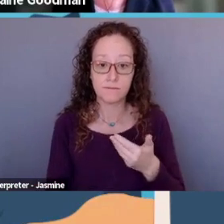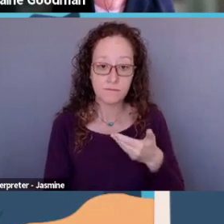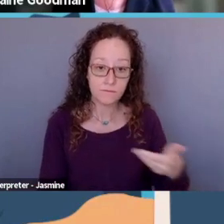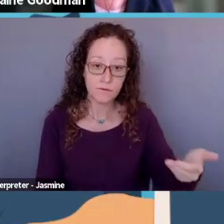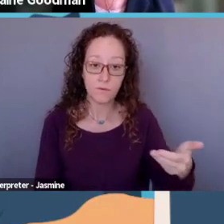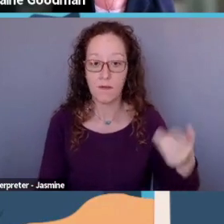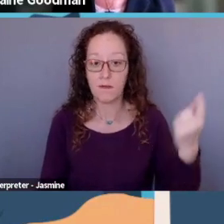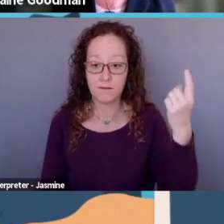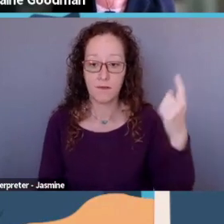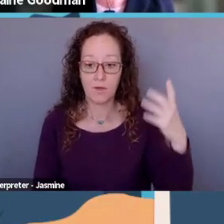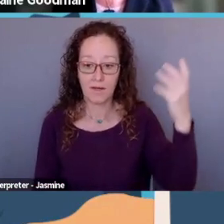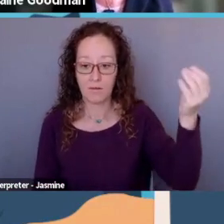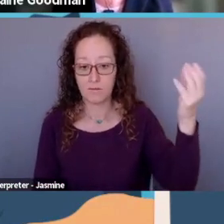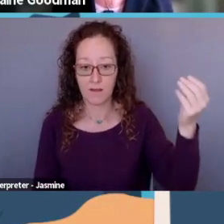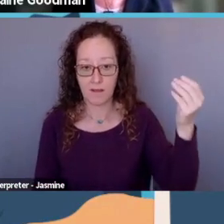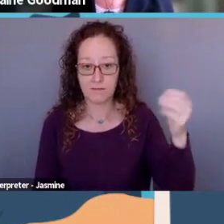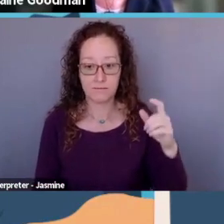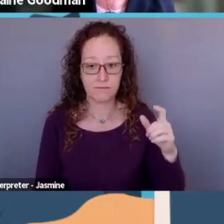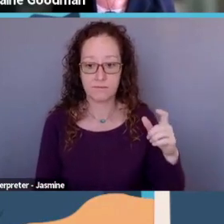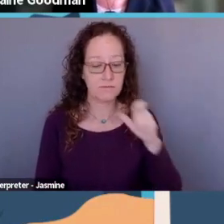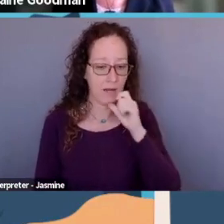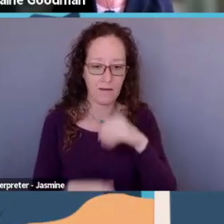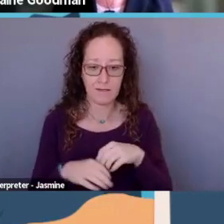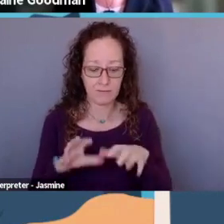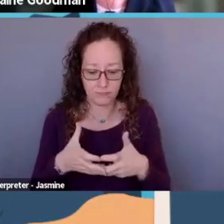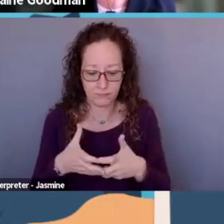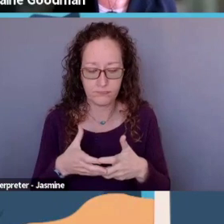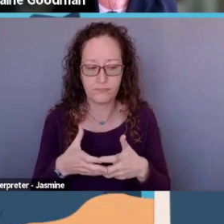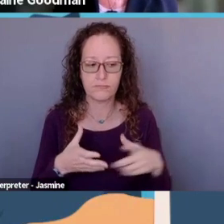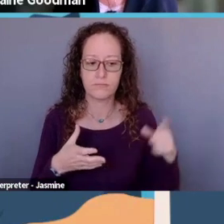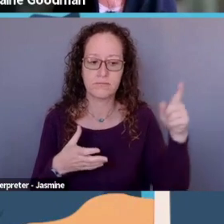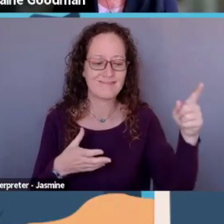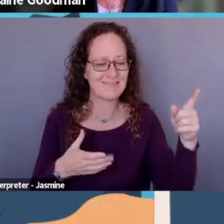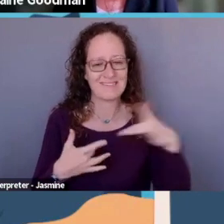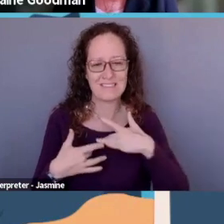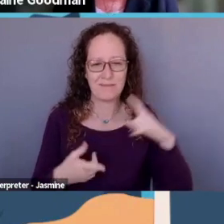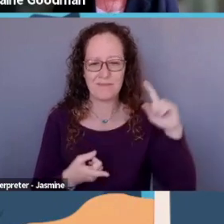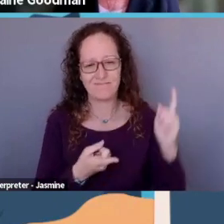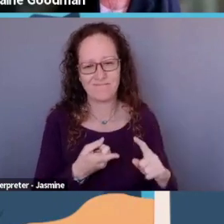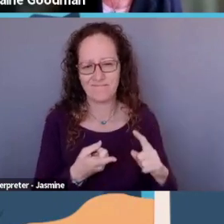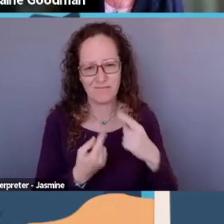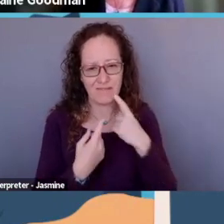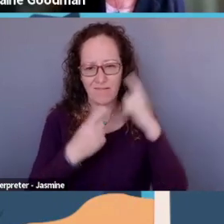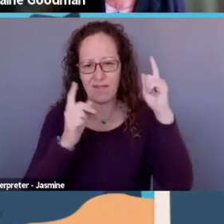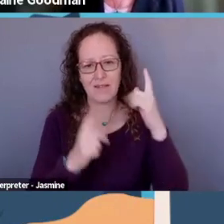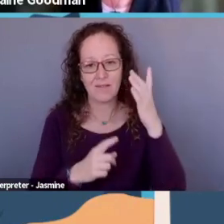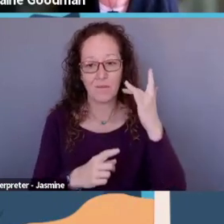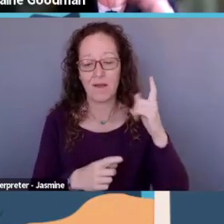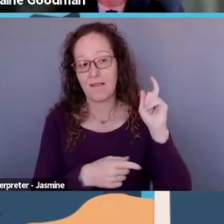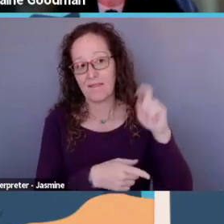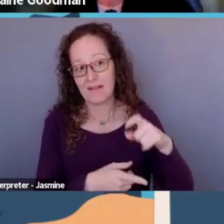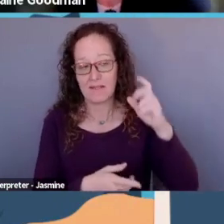they're not necessarily as effective as you want them to be unless you give them deep understanding and tools, right?